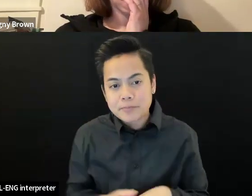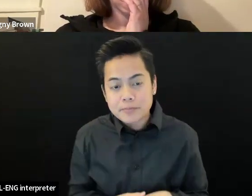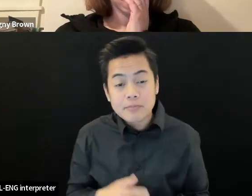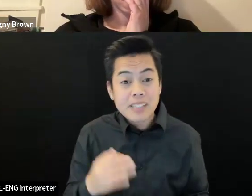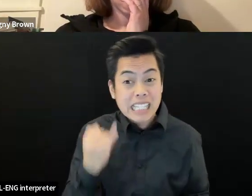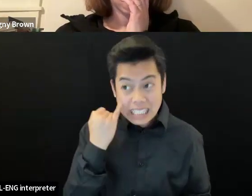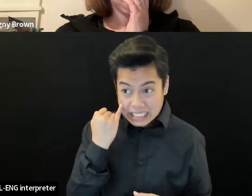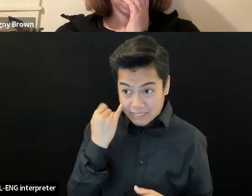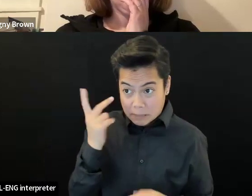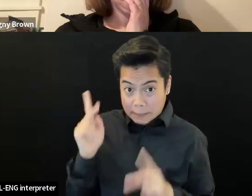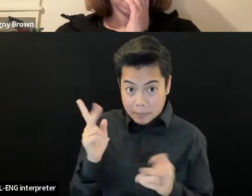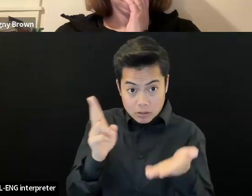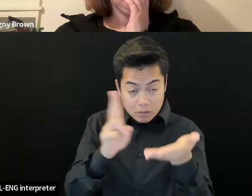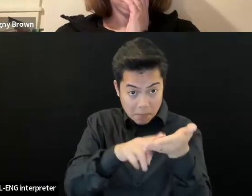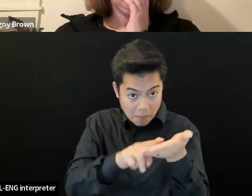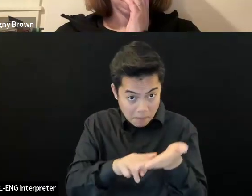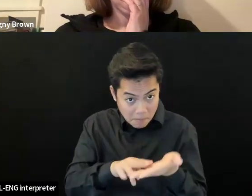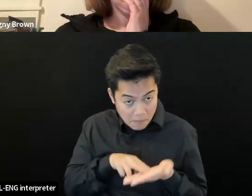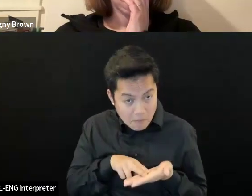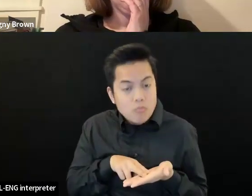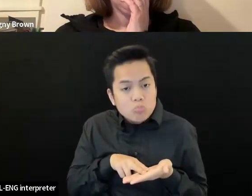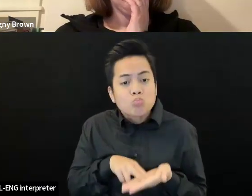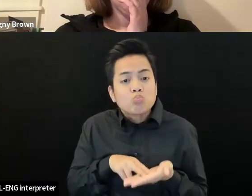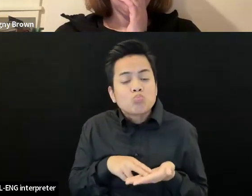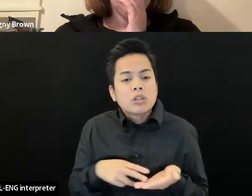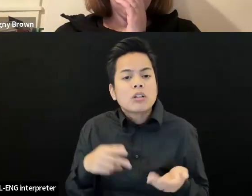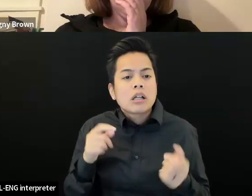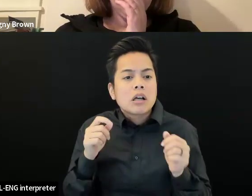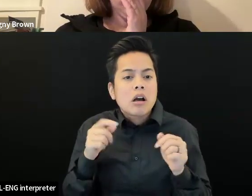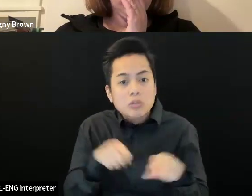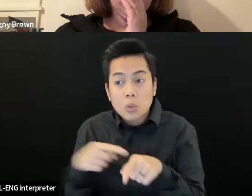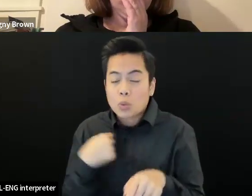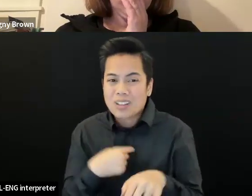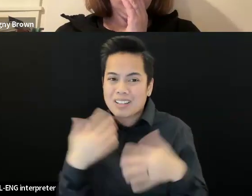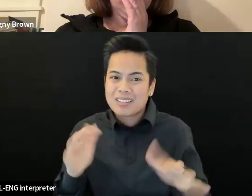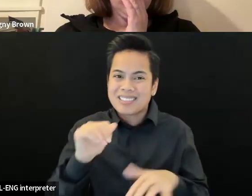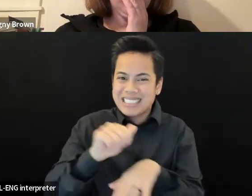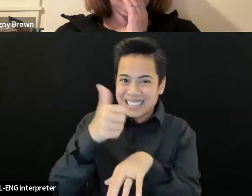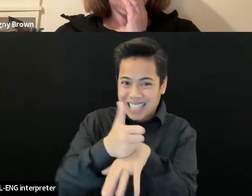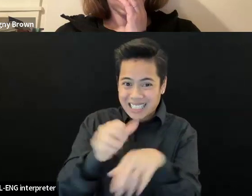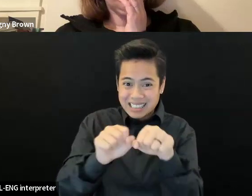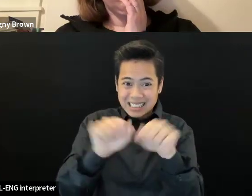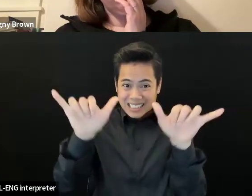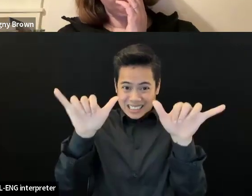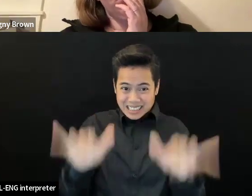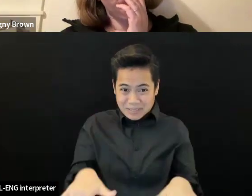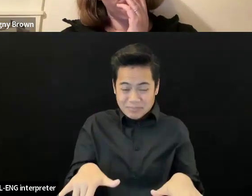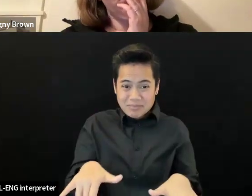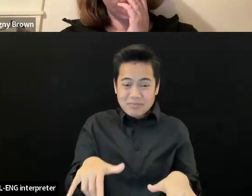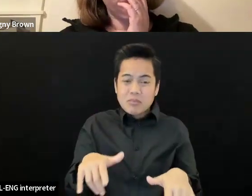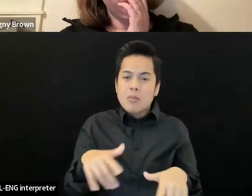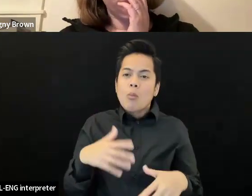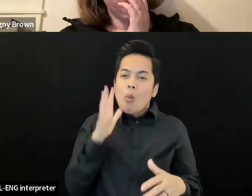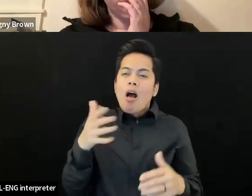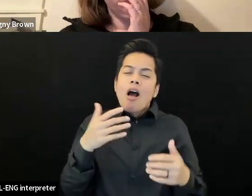ready to launch it, once we've got our systems in place, we're going to put a big sort of like, welcome to the DCC, you know, join our system.